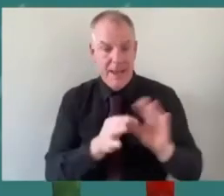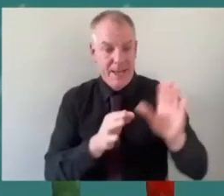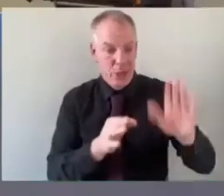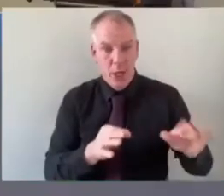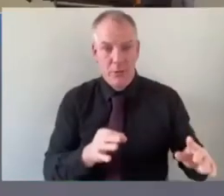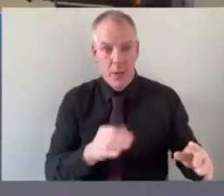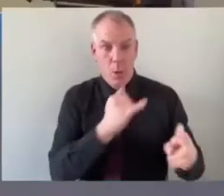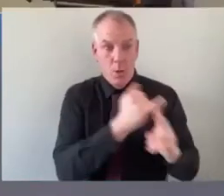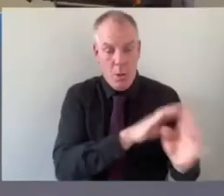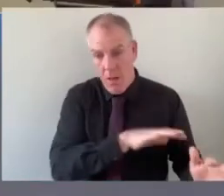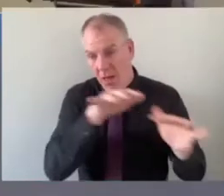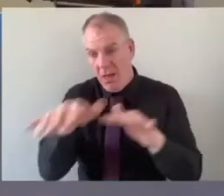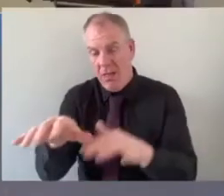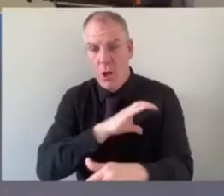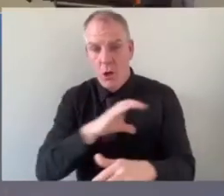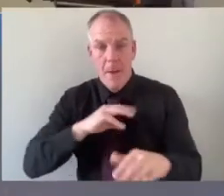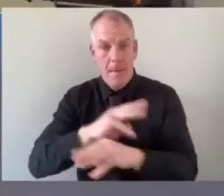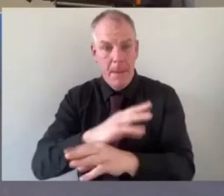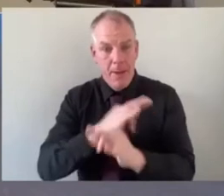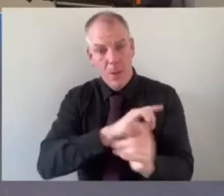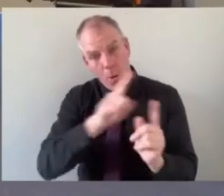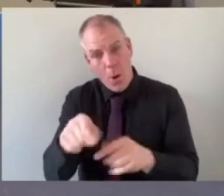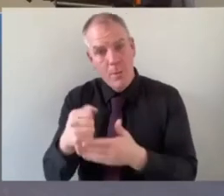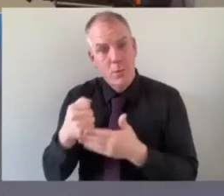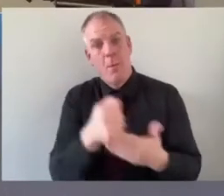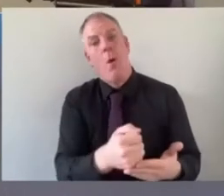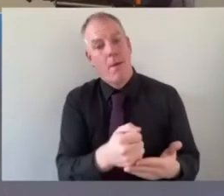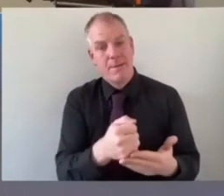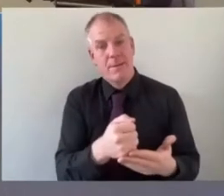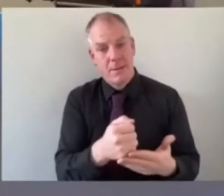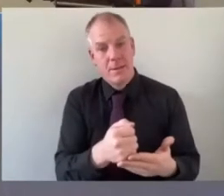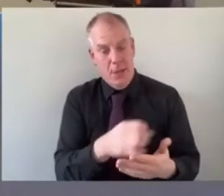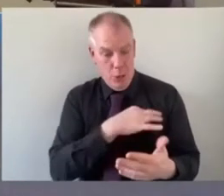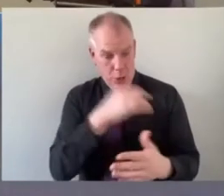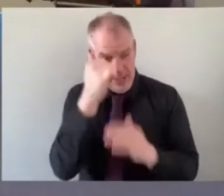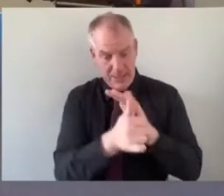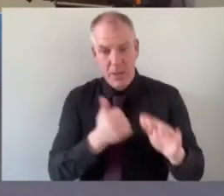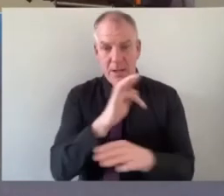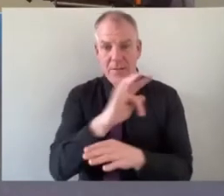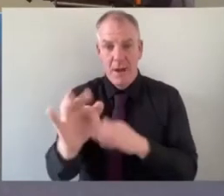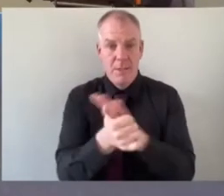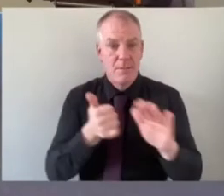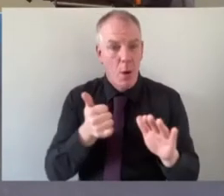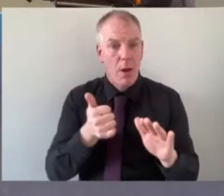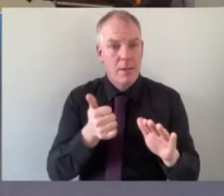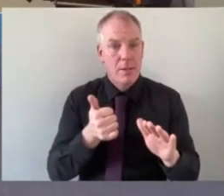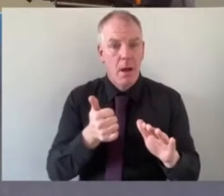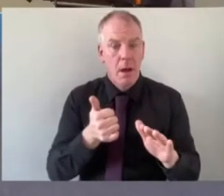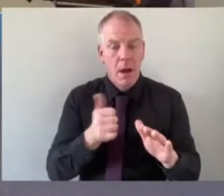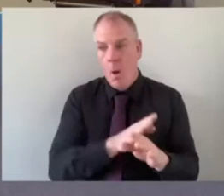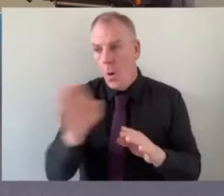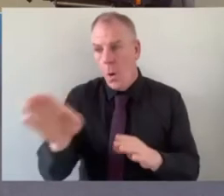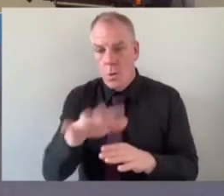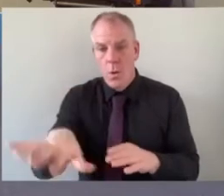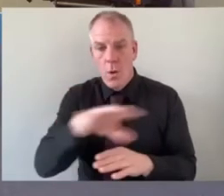schools those parents will then come and support their kids if they're you know if they've had a good experience of your sport they're down playing in their local club whatever that